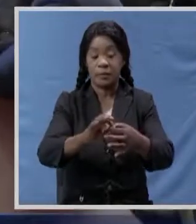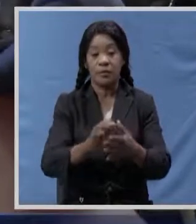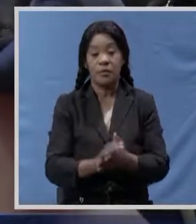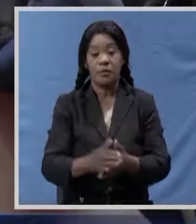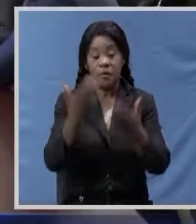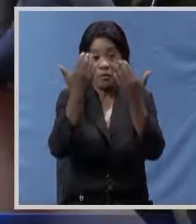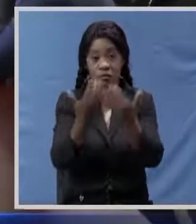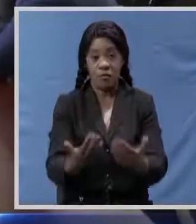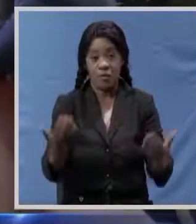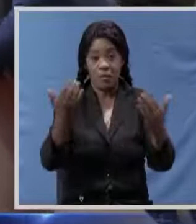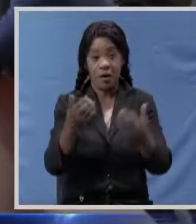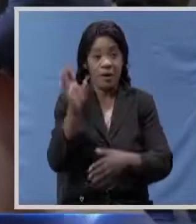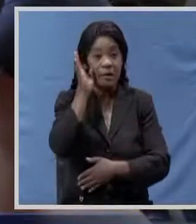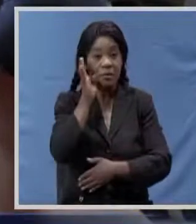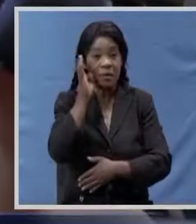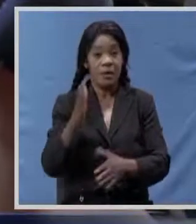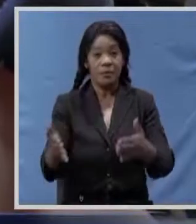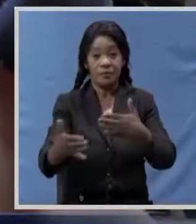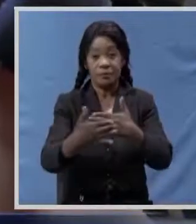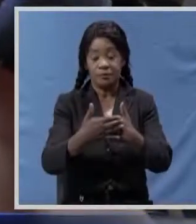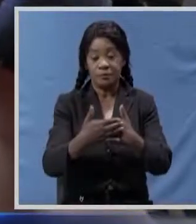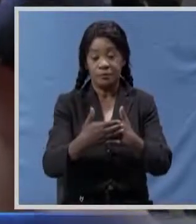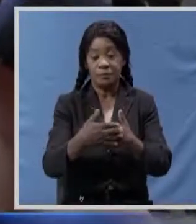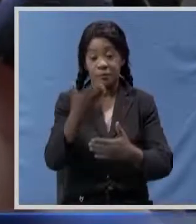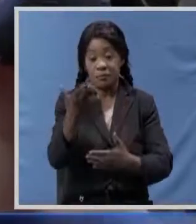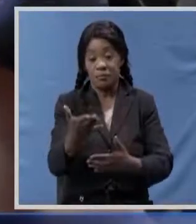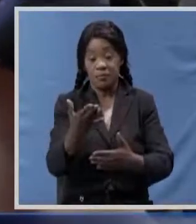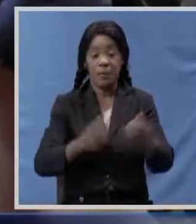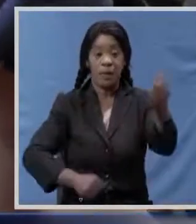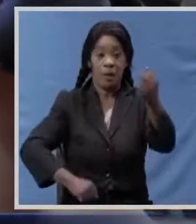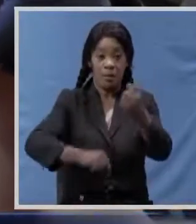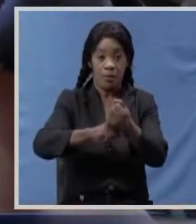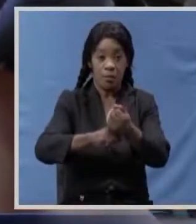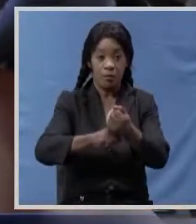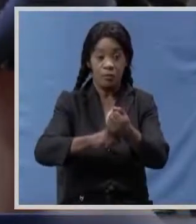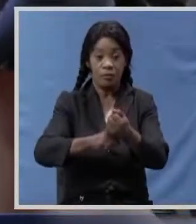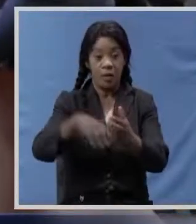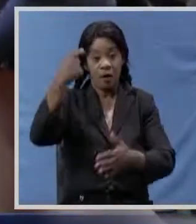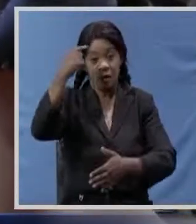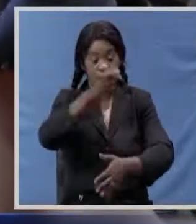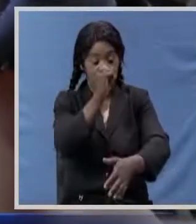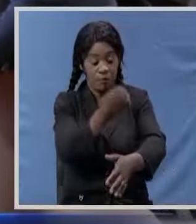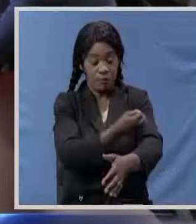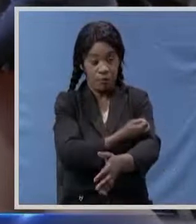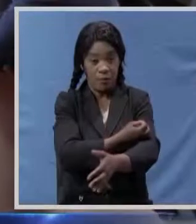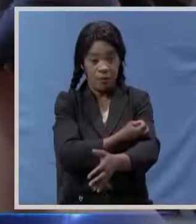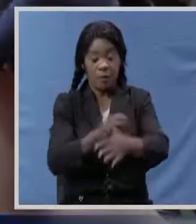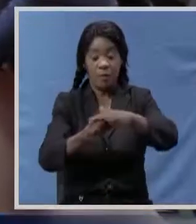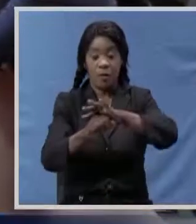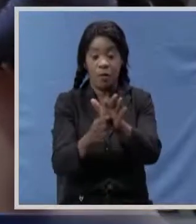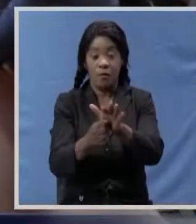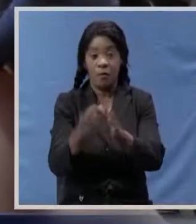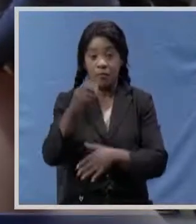meanwhile more stakeholders have continued supporting government efforts in the fight against COVID-19